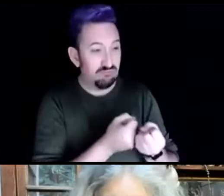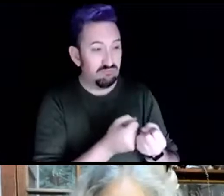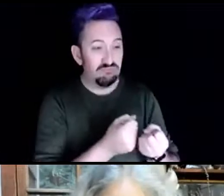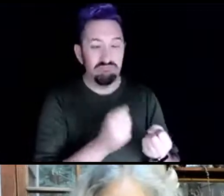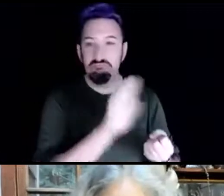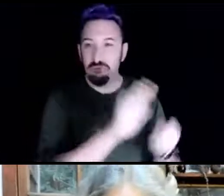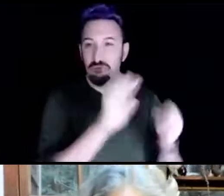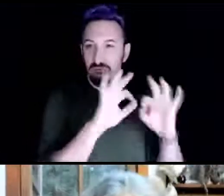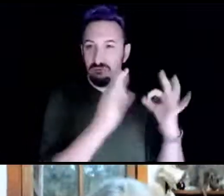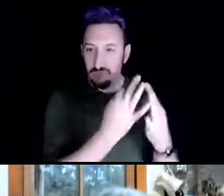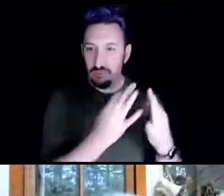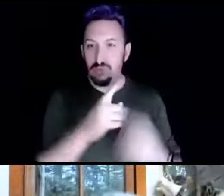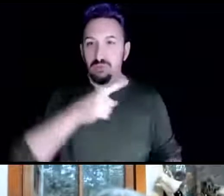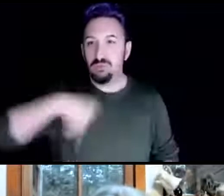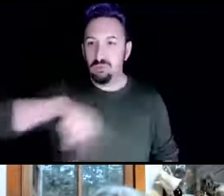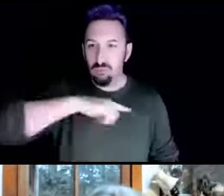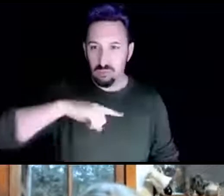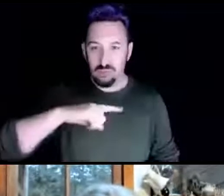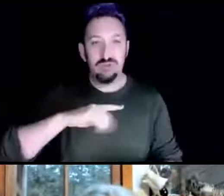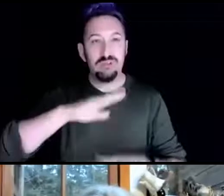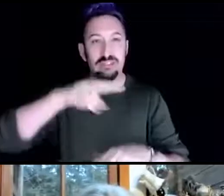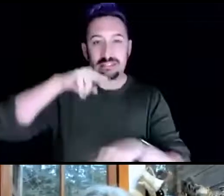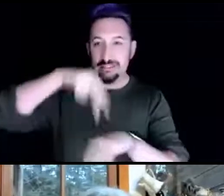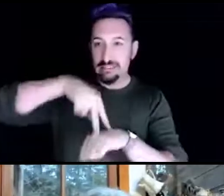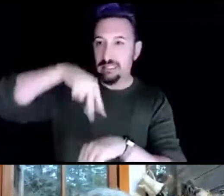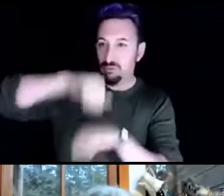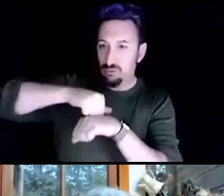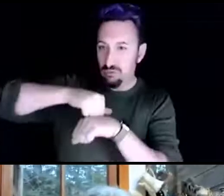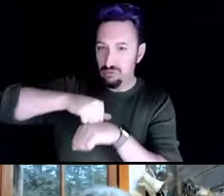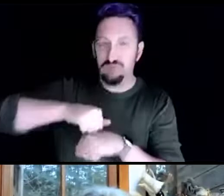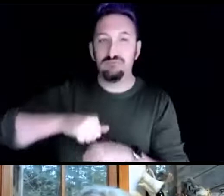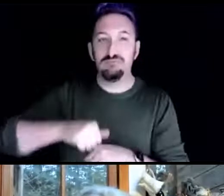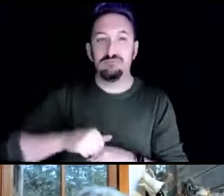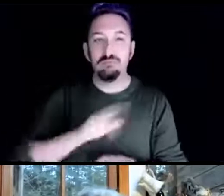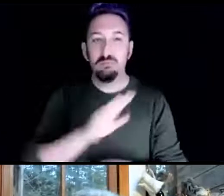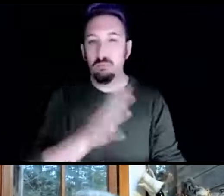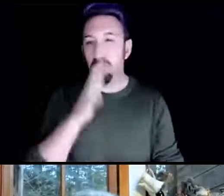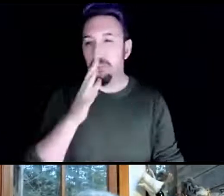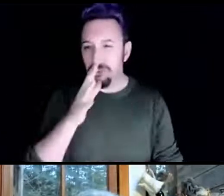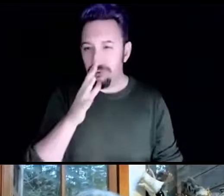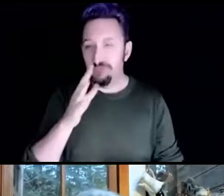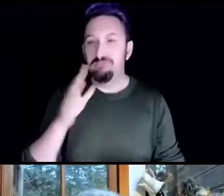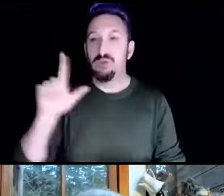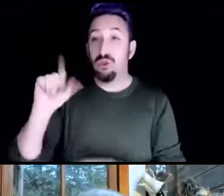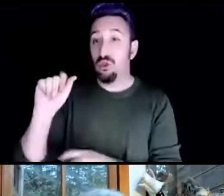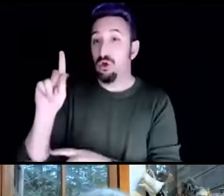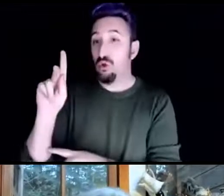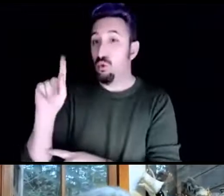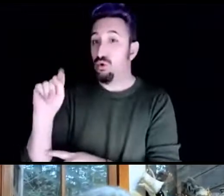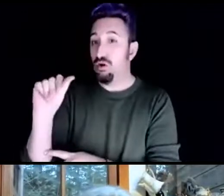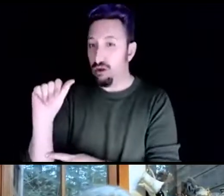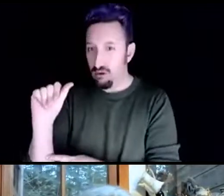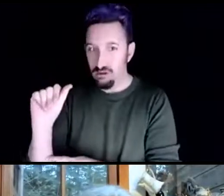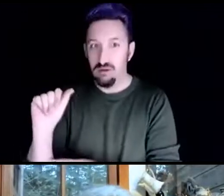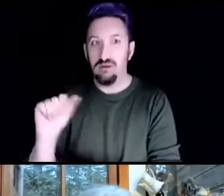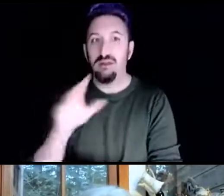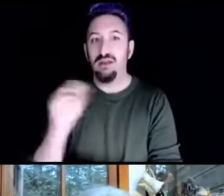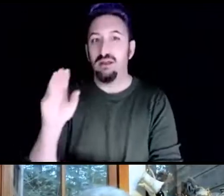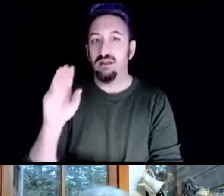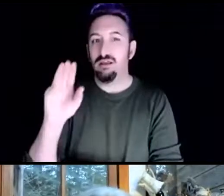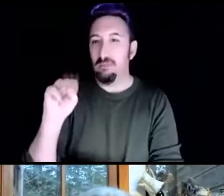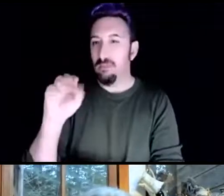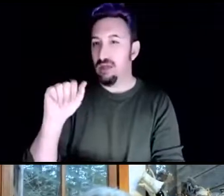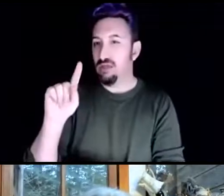also a descendant of the Lakota people with me. And their partner is a part of the Mandan, Hidatsa and Arikara